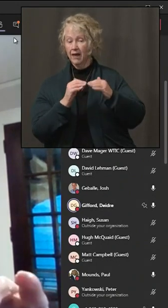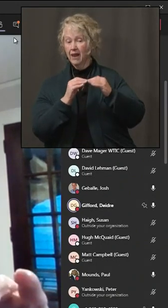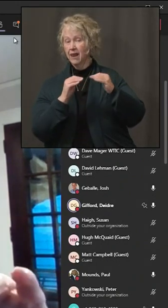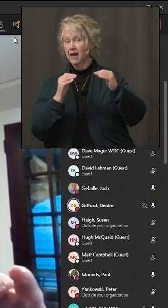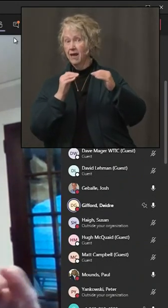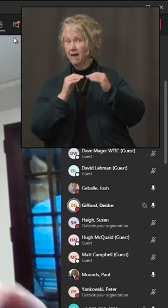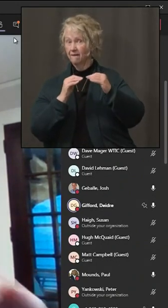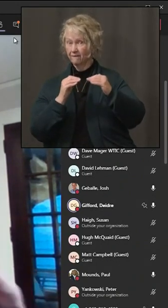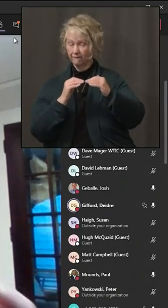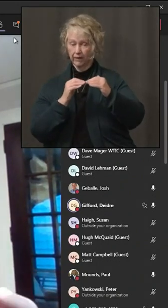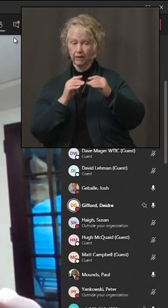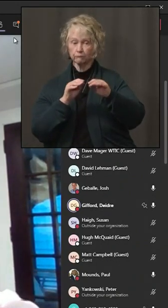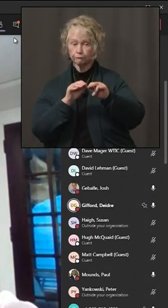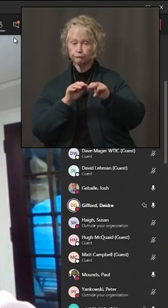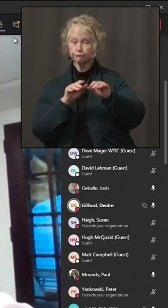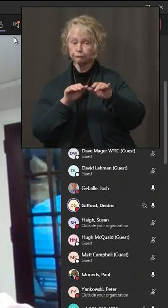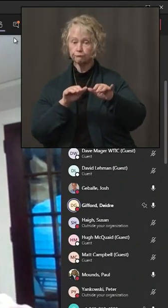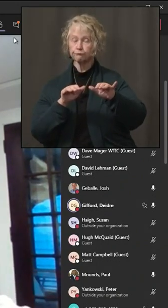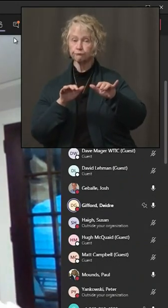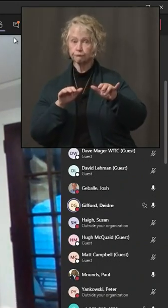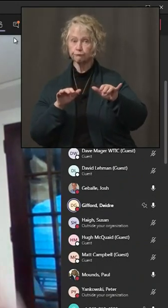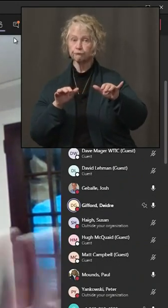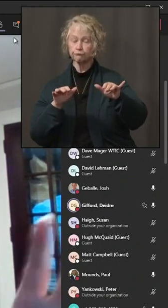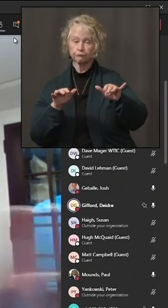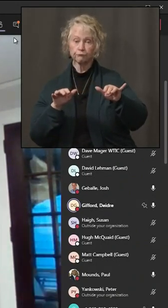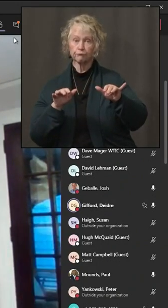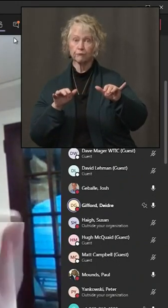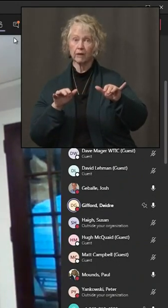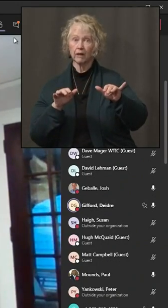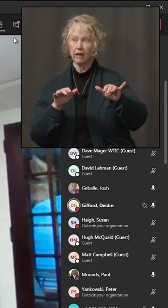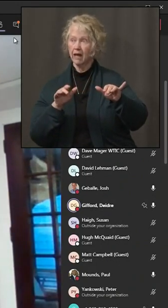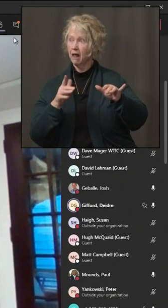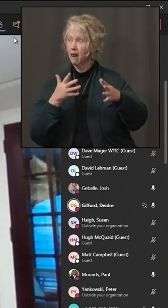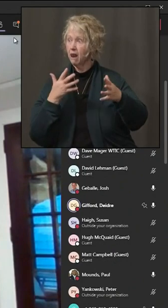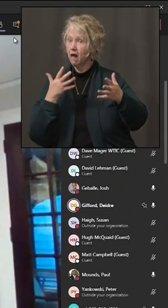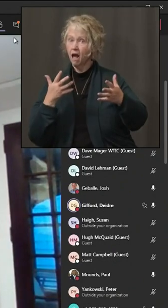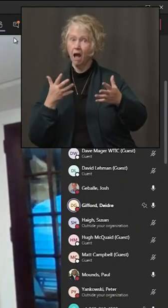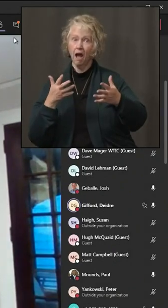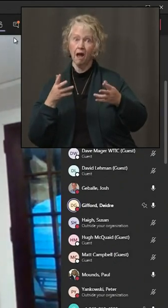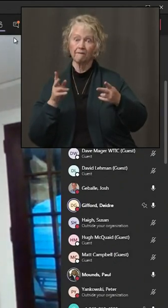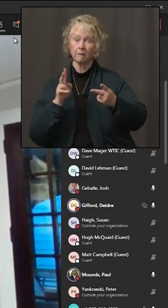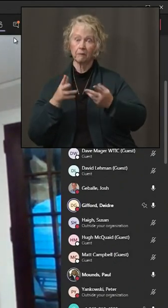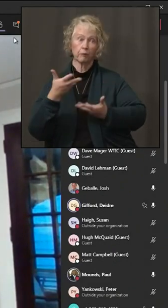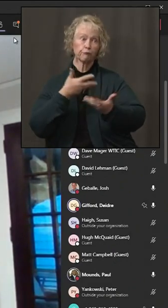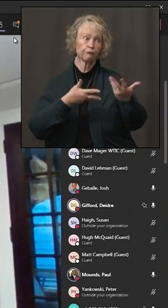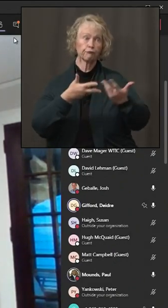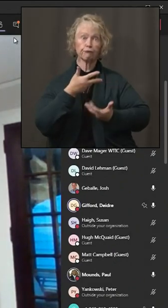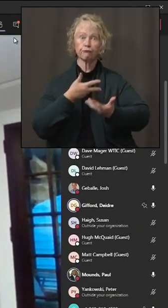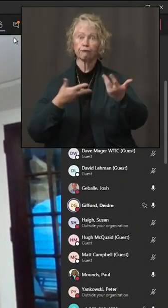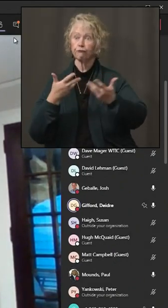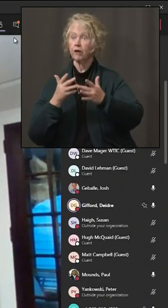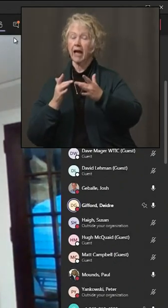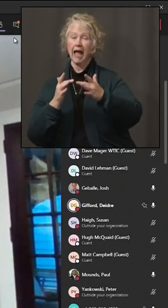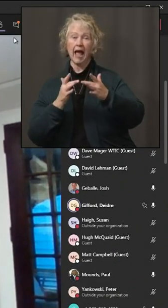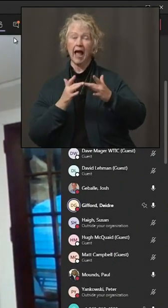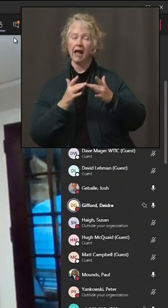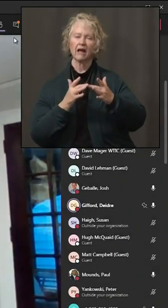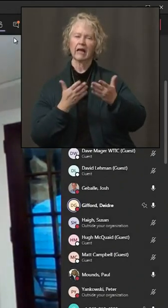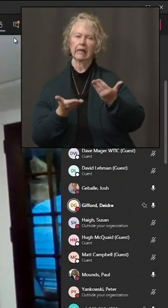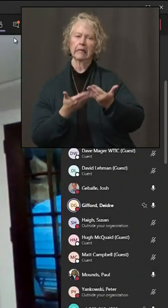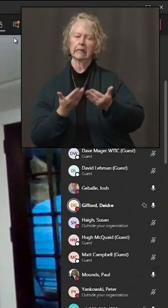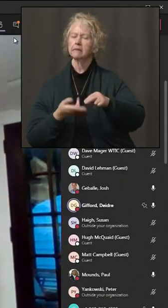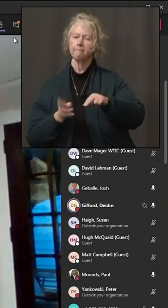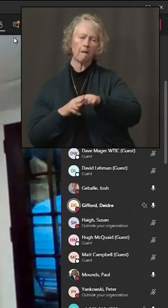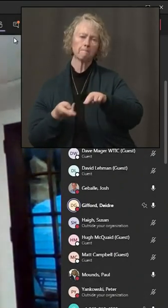virus in the community and you're having lots of contacts, that's when you start to see